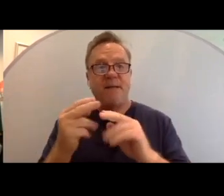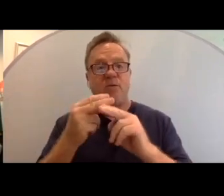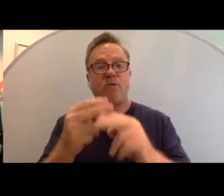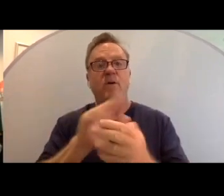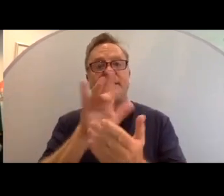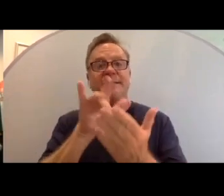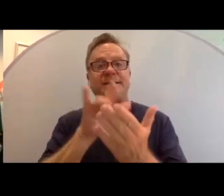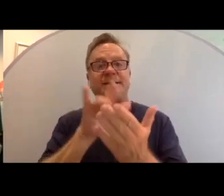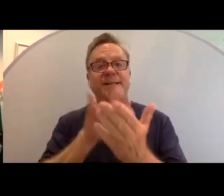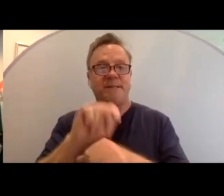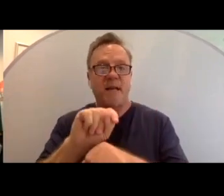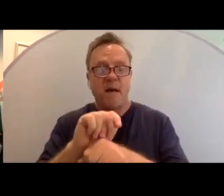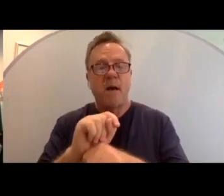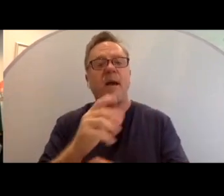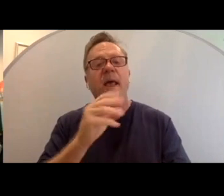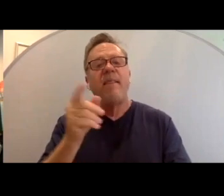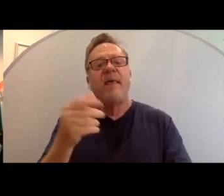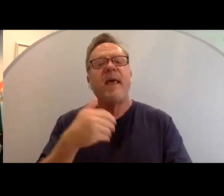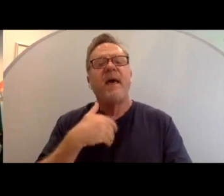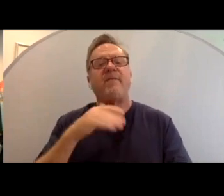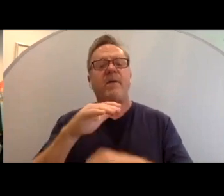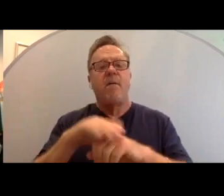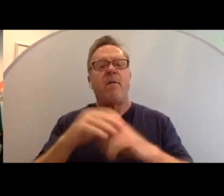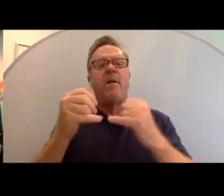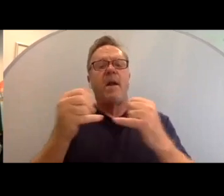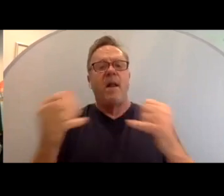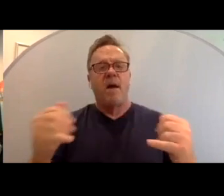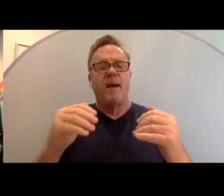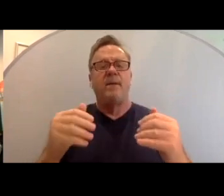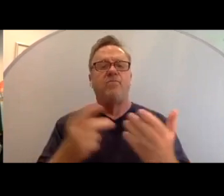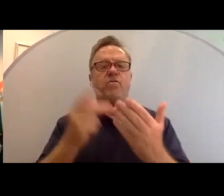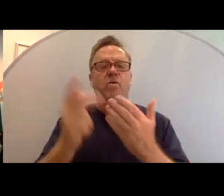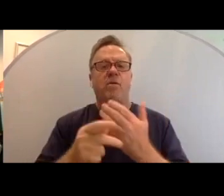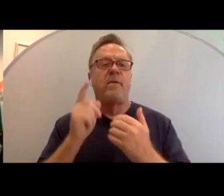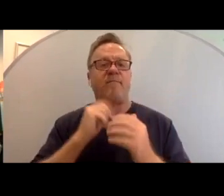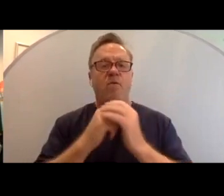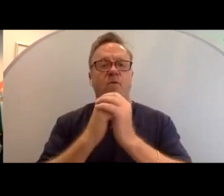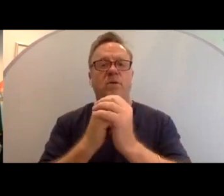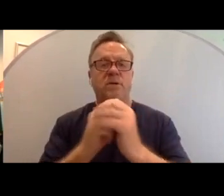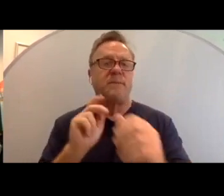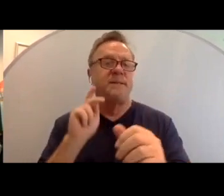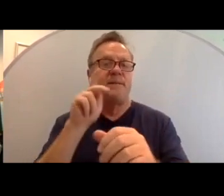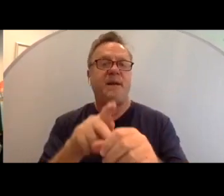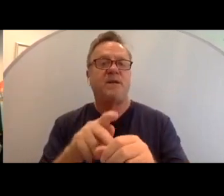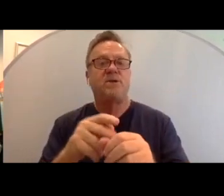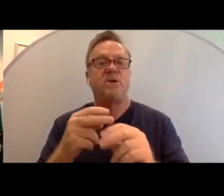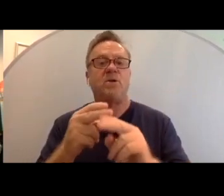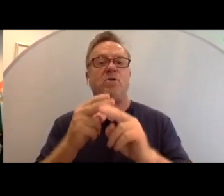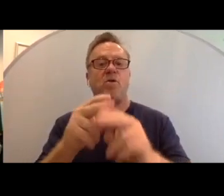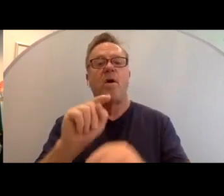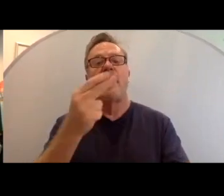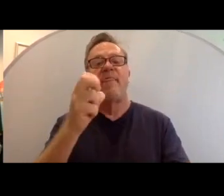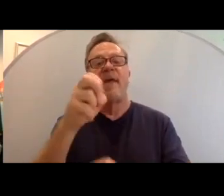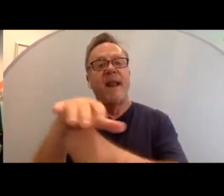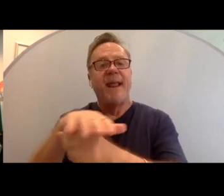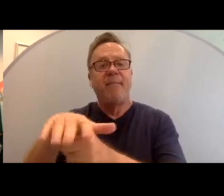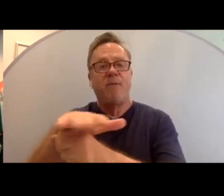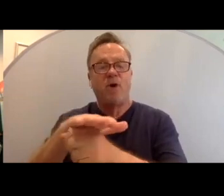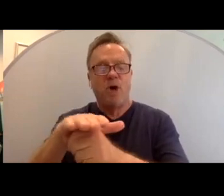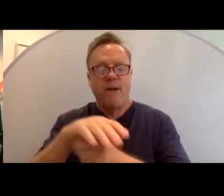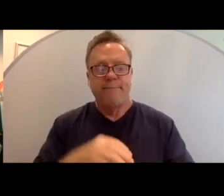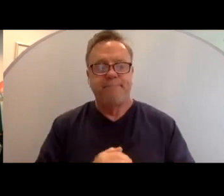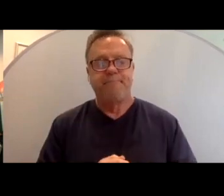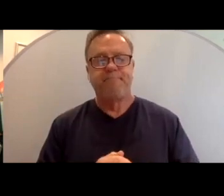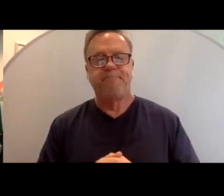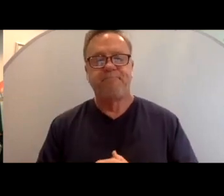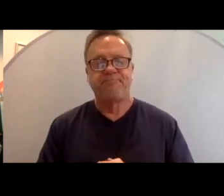Synagogue. And they have an online program for worship participation called The Neighborhood. And so